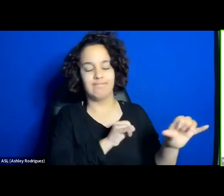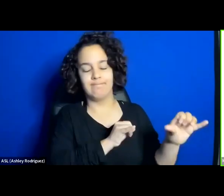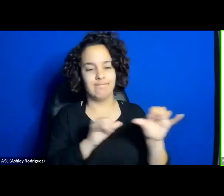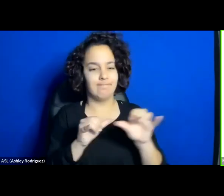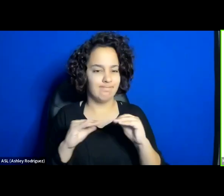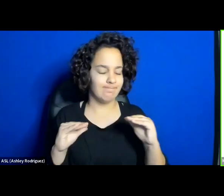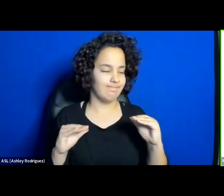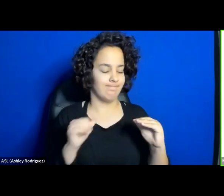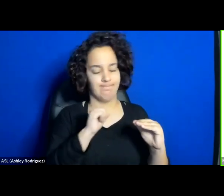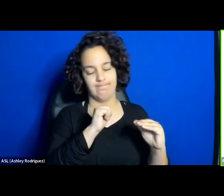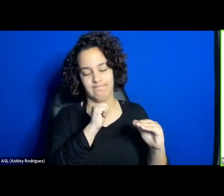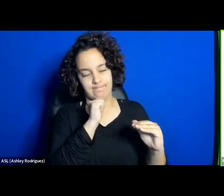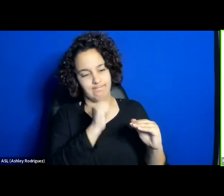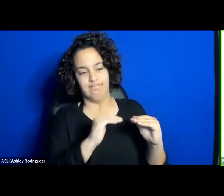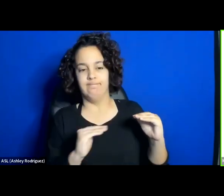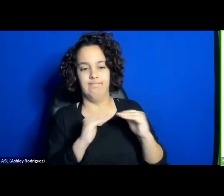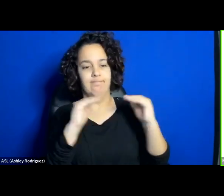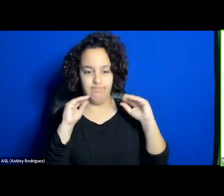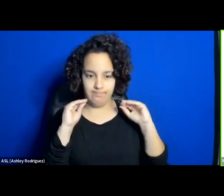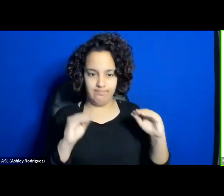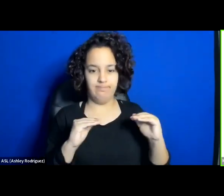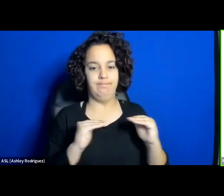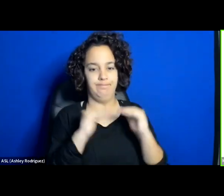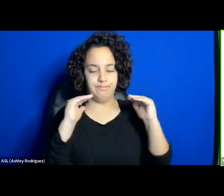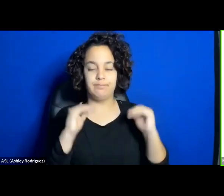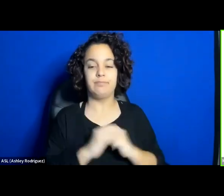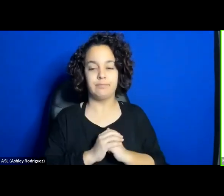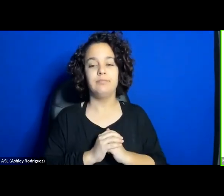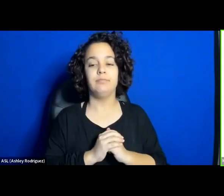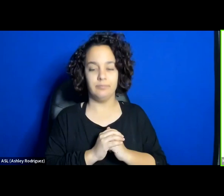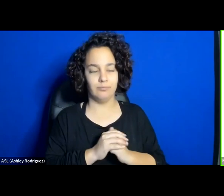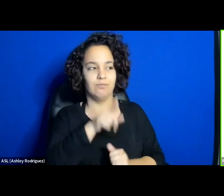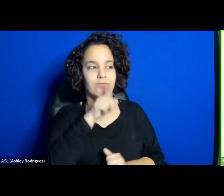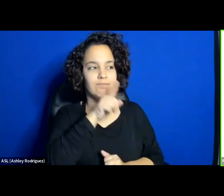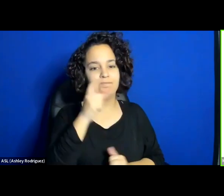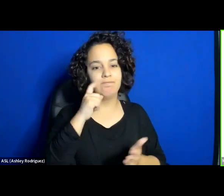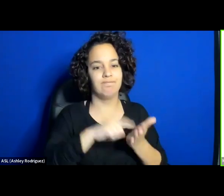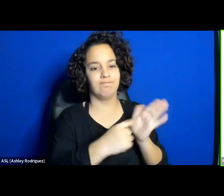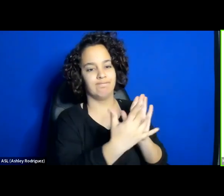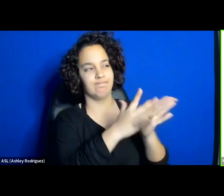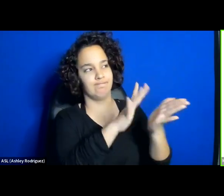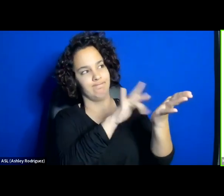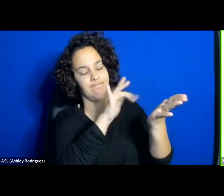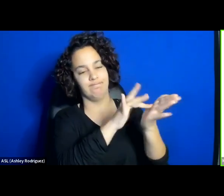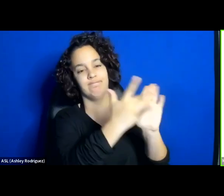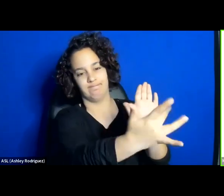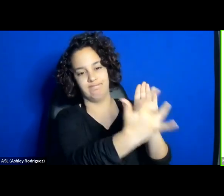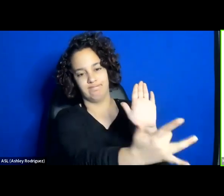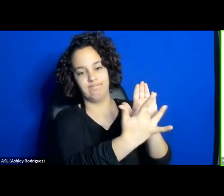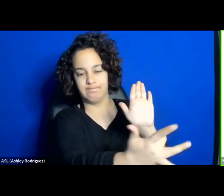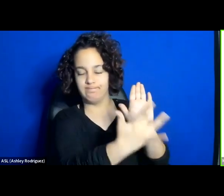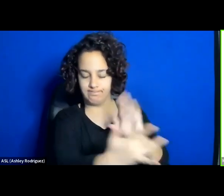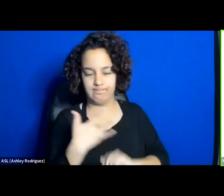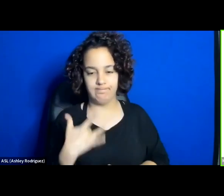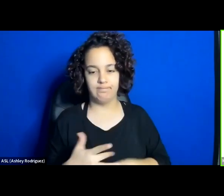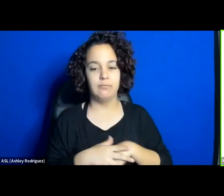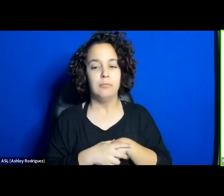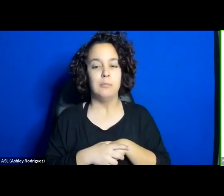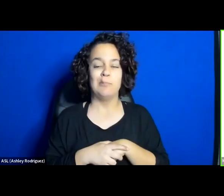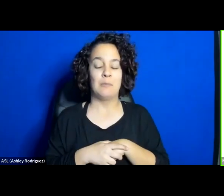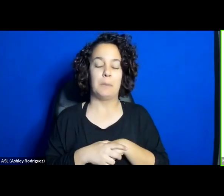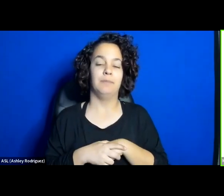and the flaws in contemporary political practice. Another point of connection that is globally shared by these movements